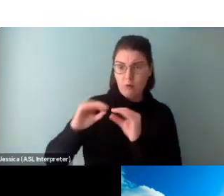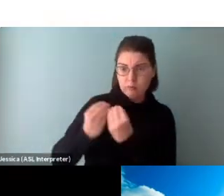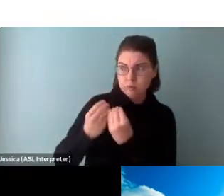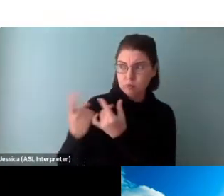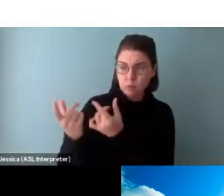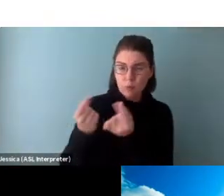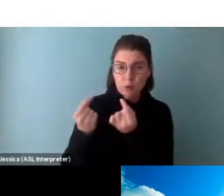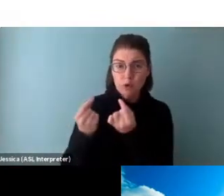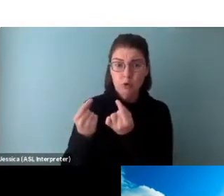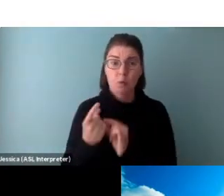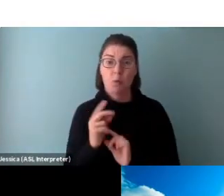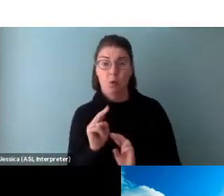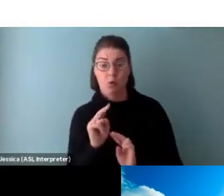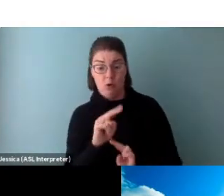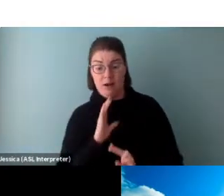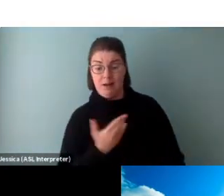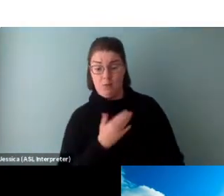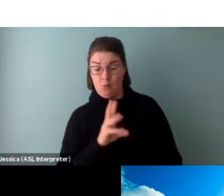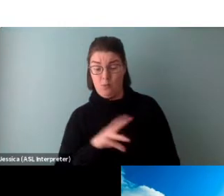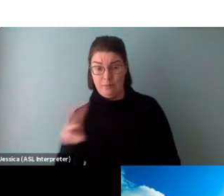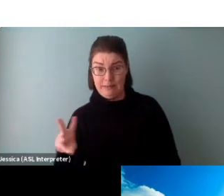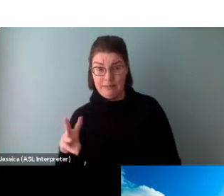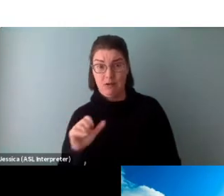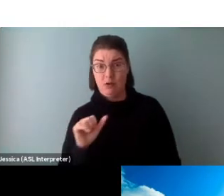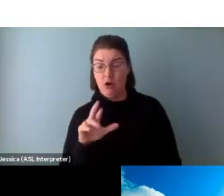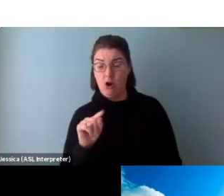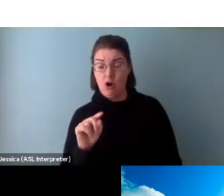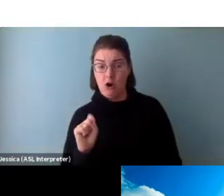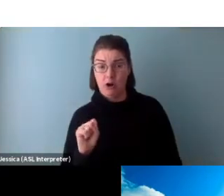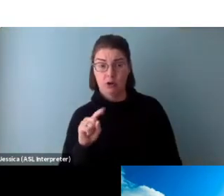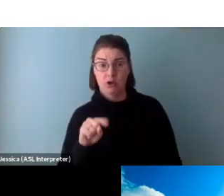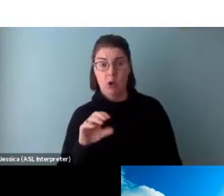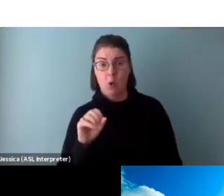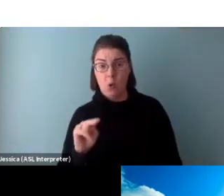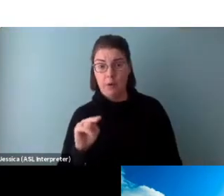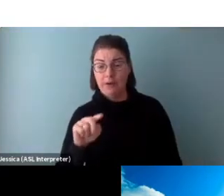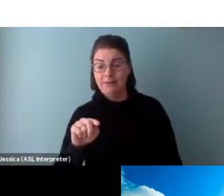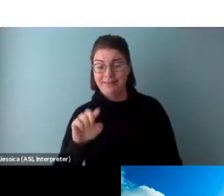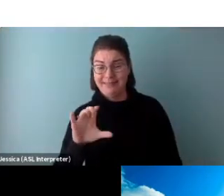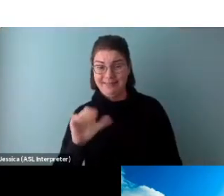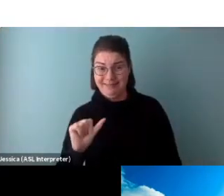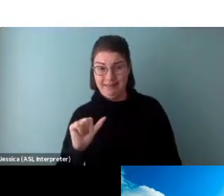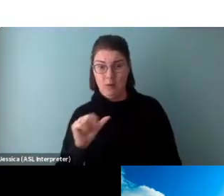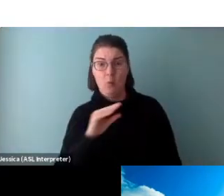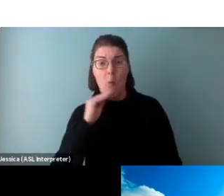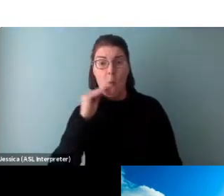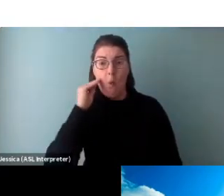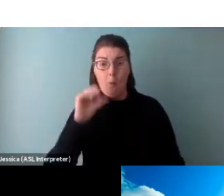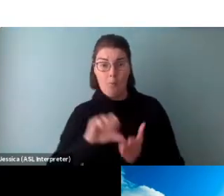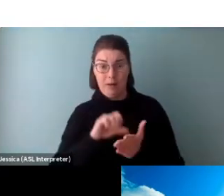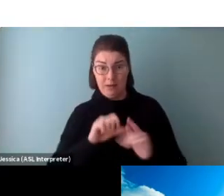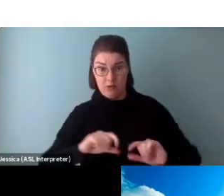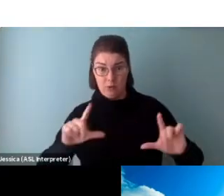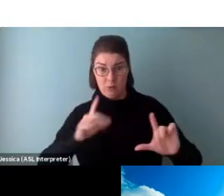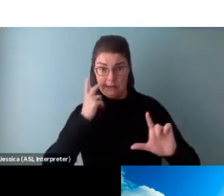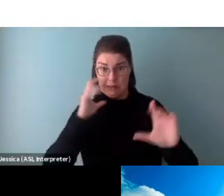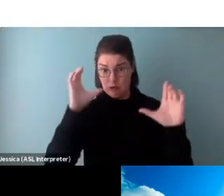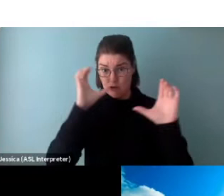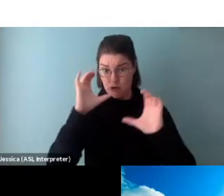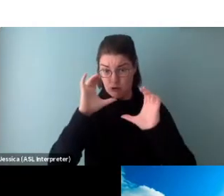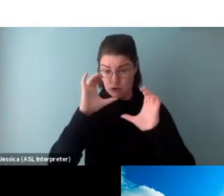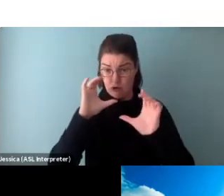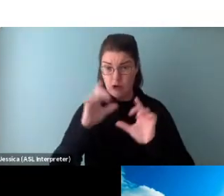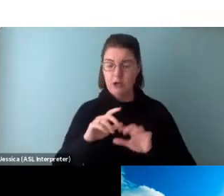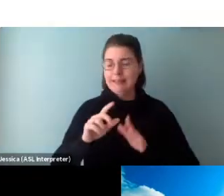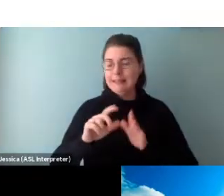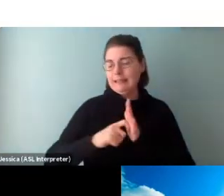When you go to the OAC website at arts.on.ca, on the homepage, you'll see a search bar where you can type